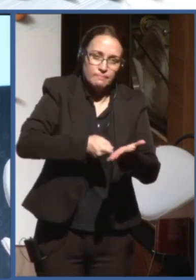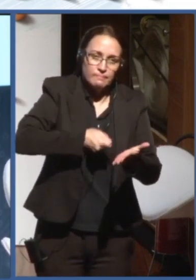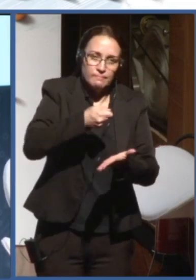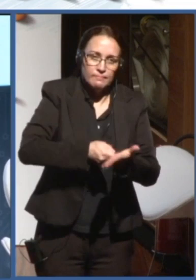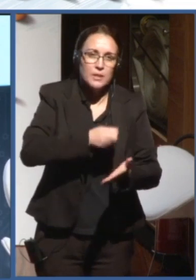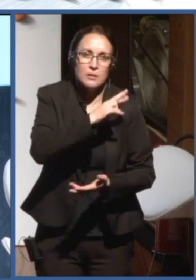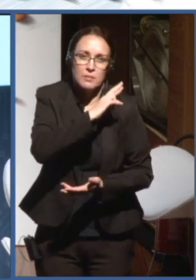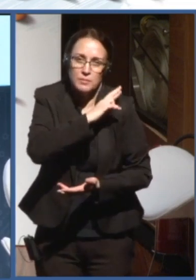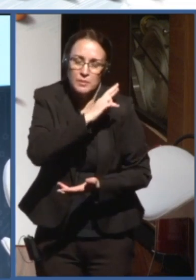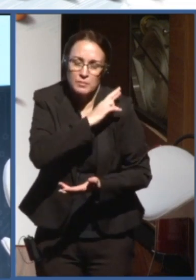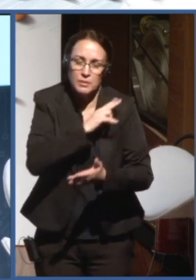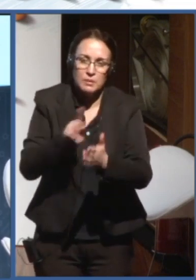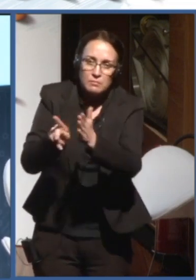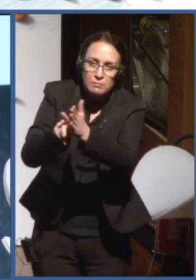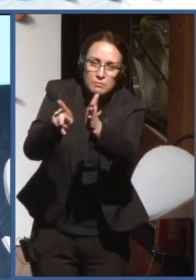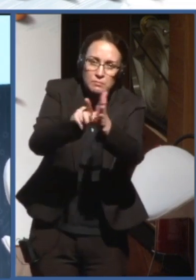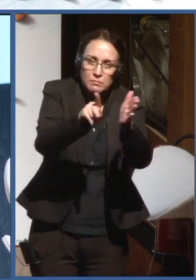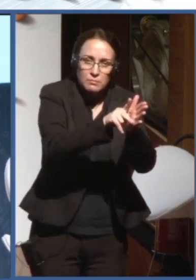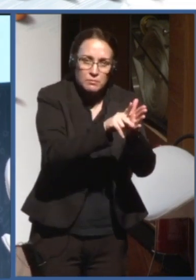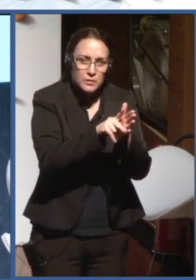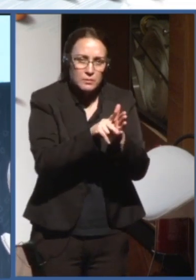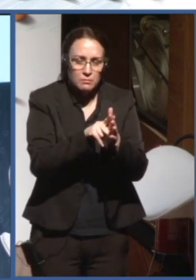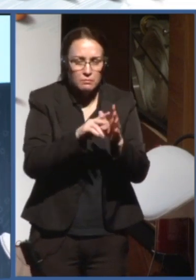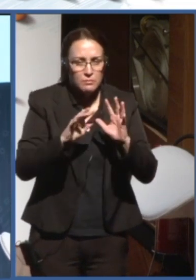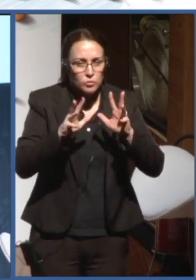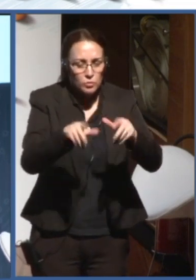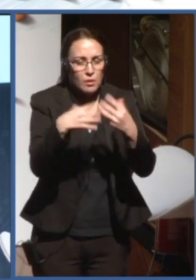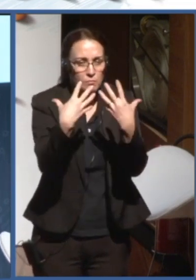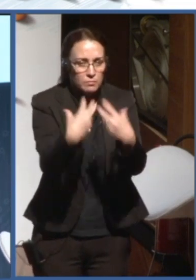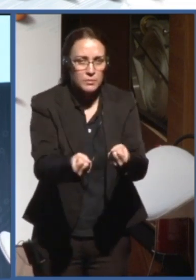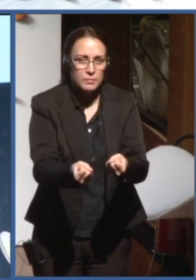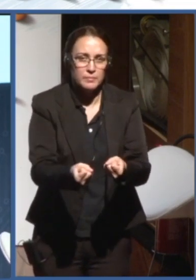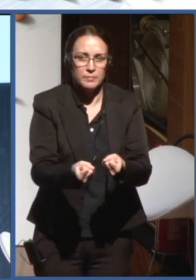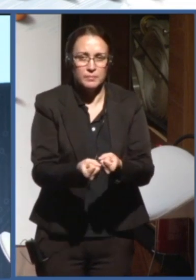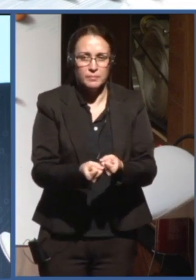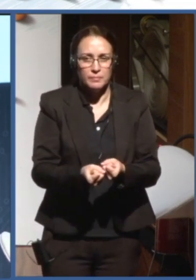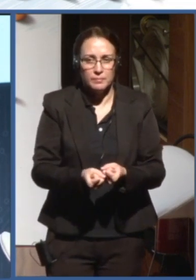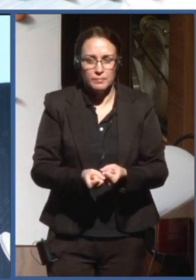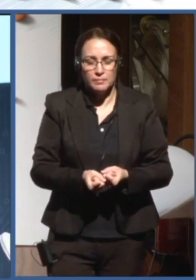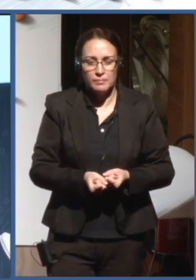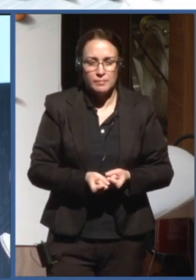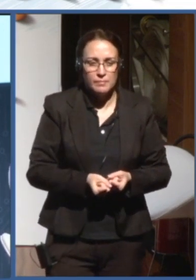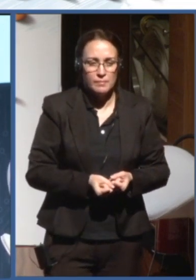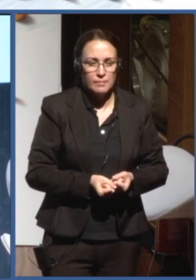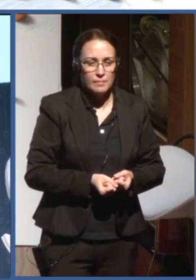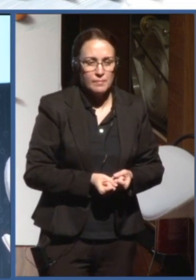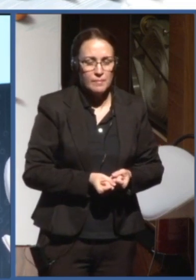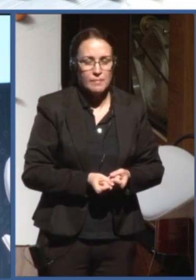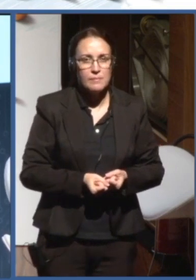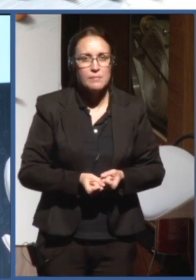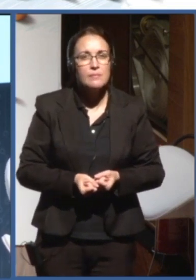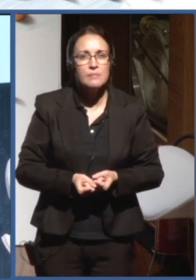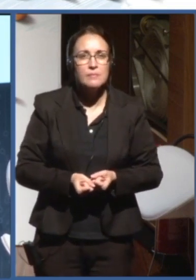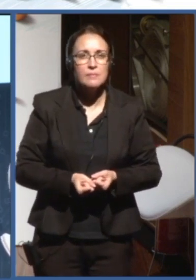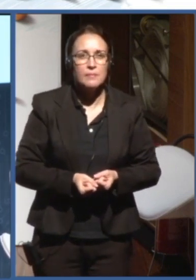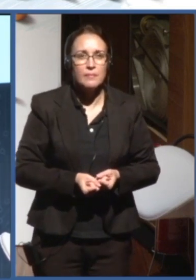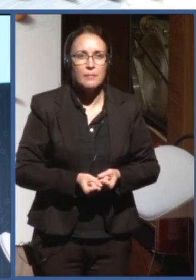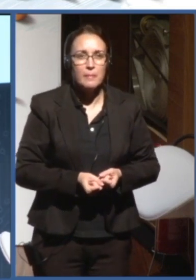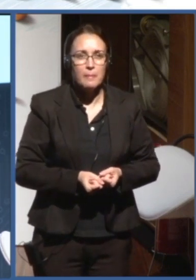accepted and has been binding for all